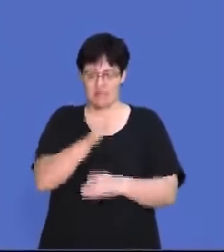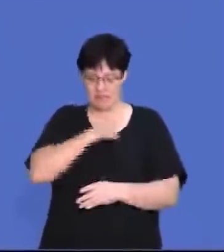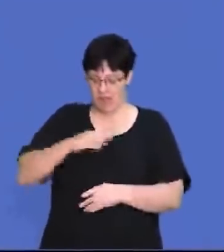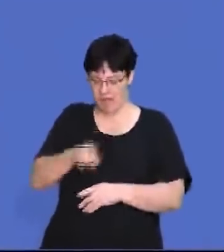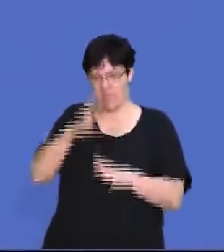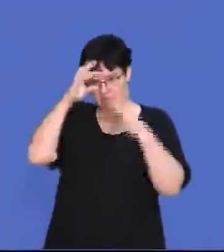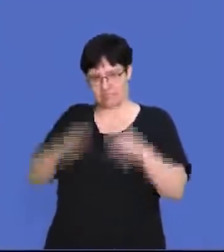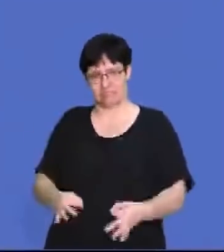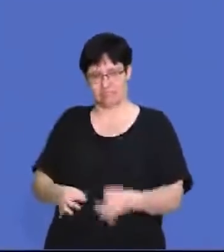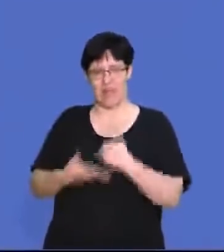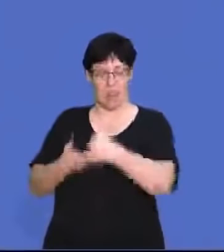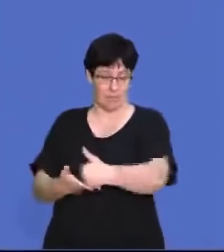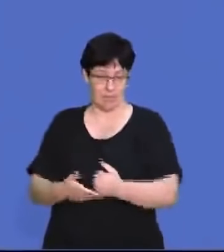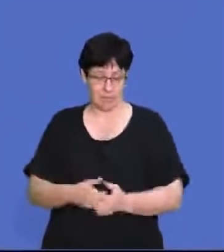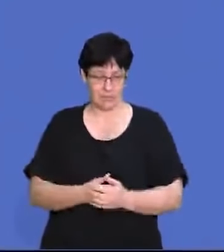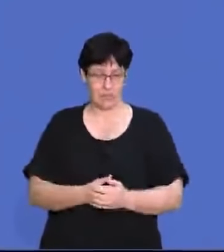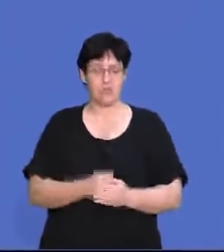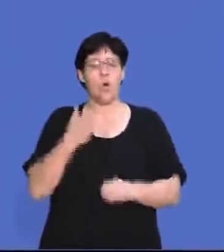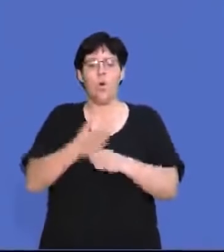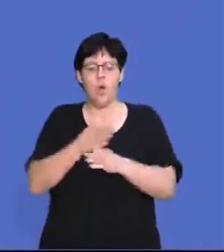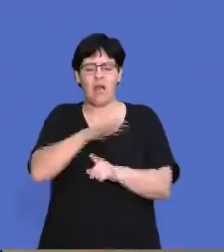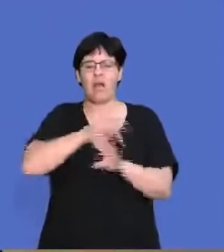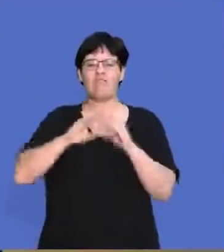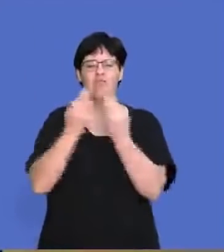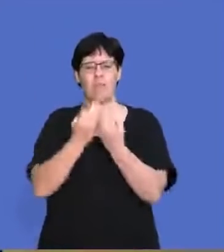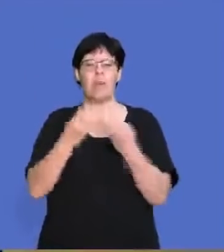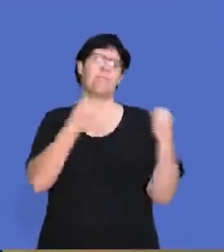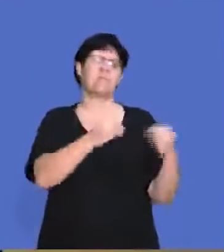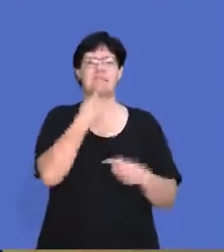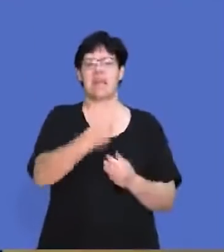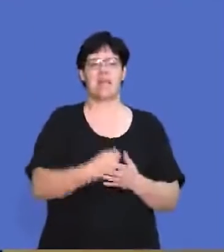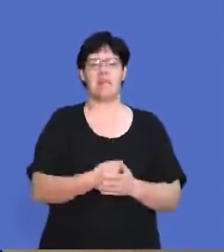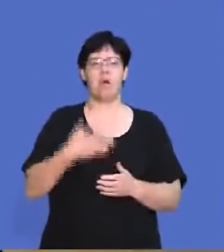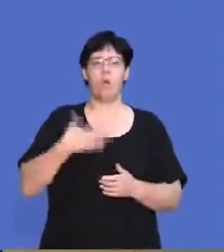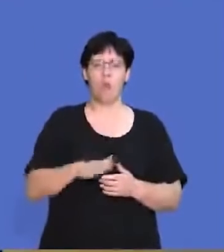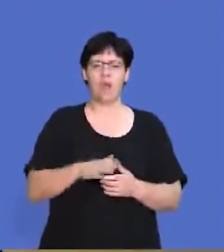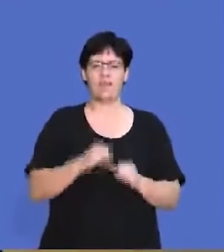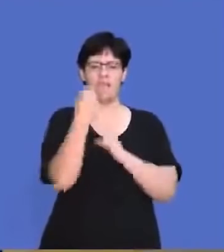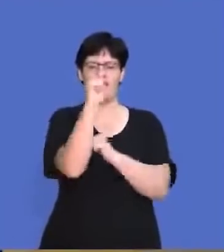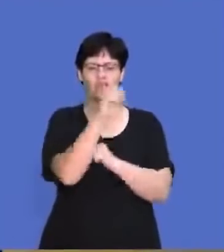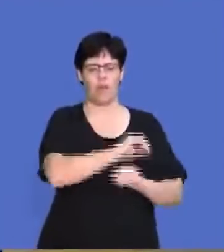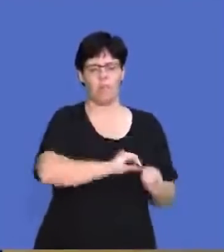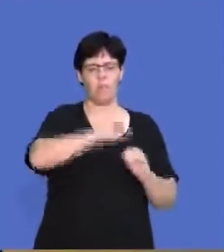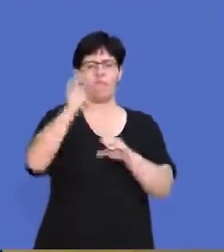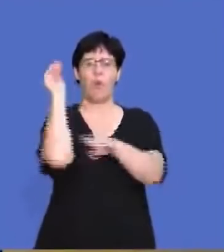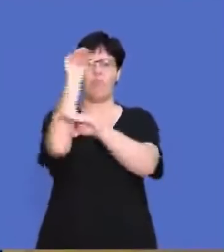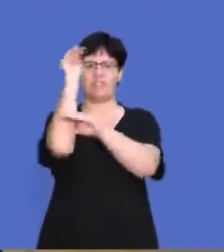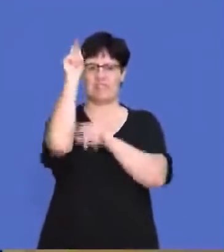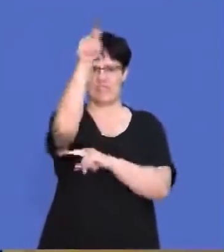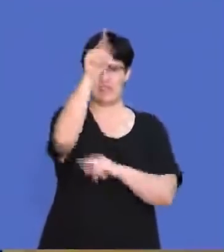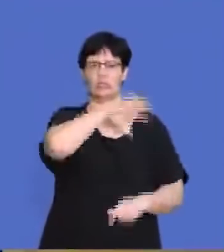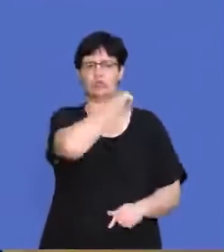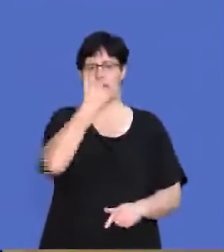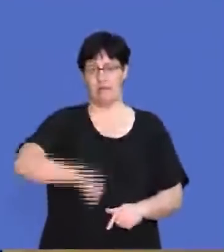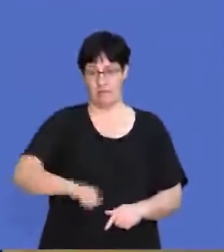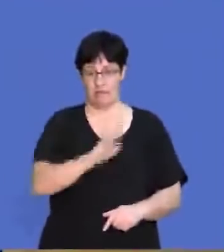in decision making. So at the workplace forum, a business might say, right, we want to move our factory overseas to